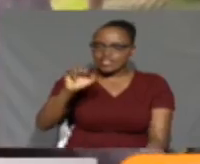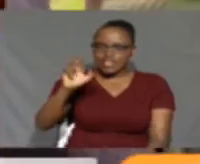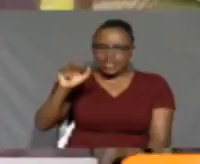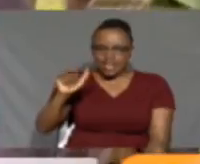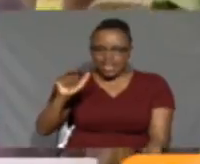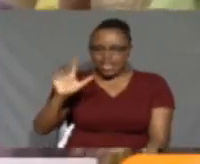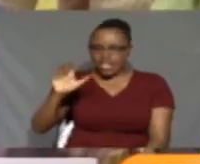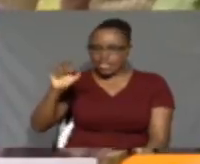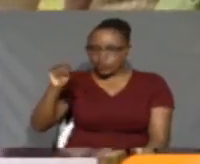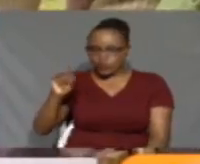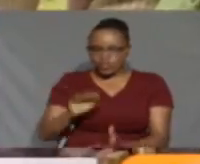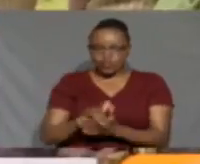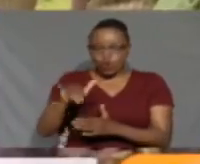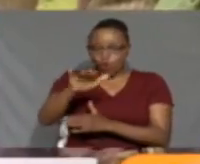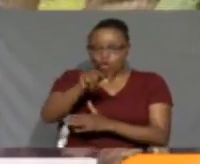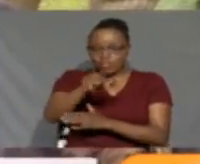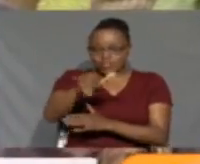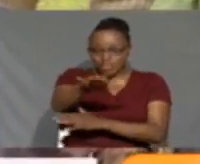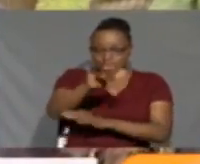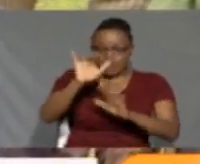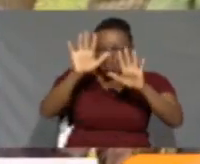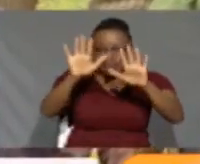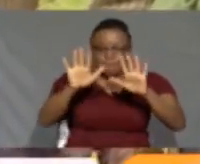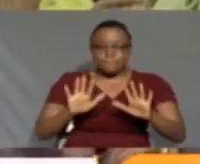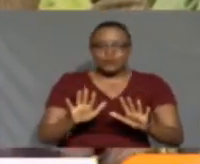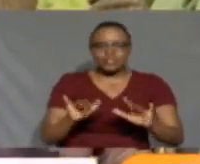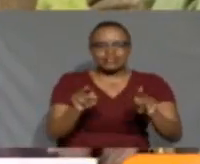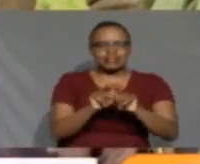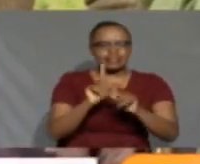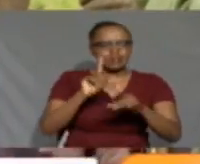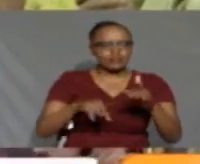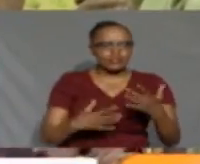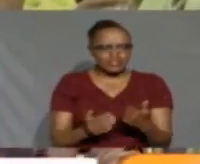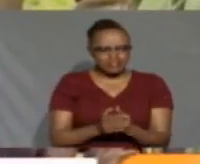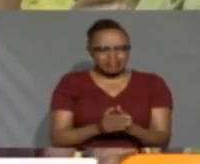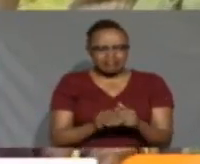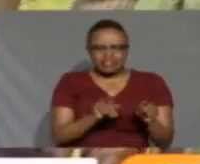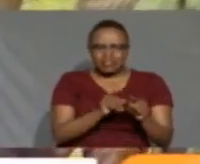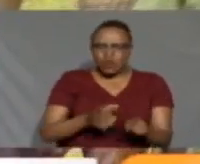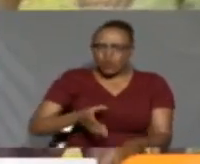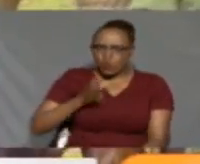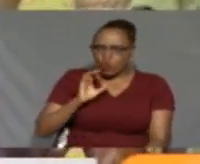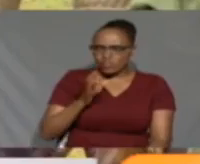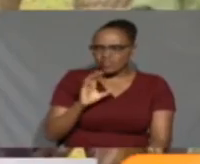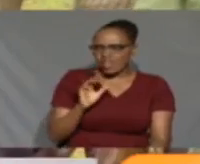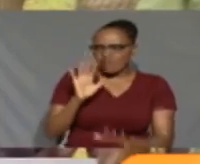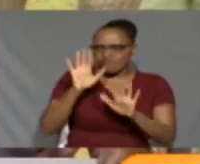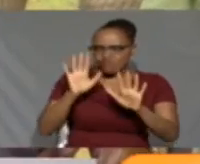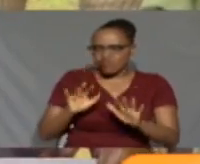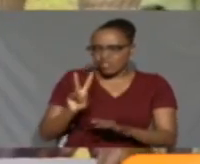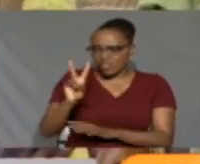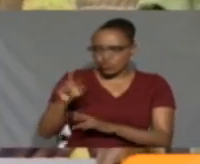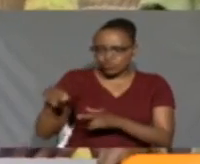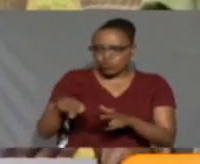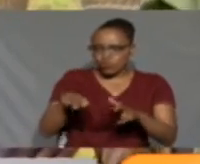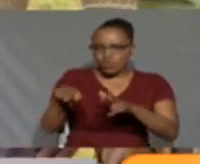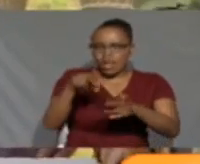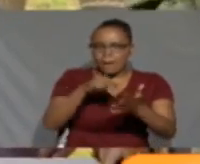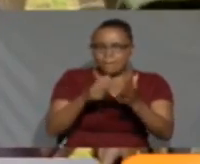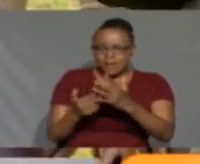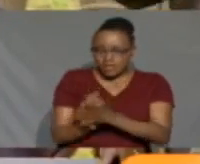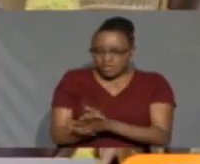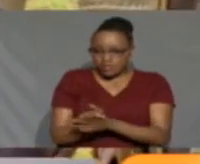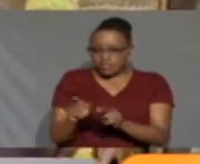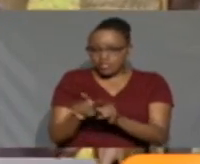All this ecosystem is critical. This is just like the adder in terms of water for those two rivers. So if you